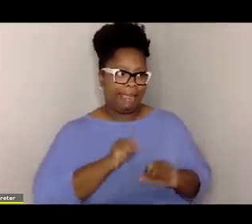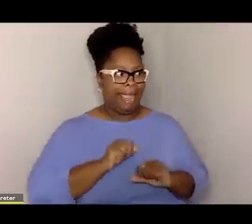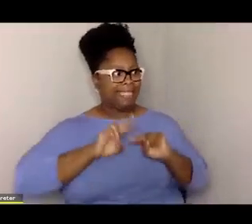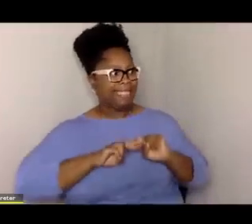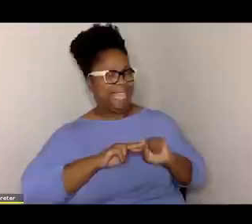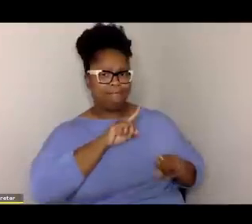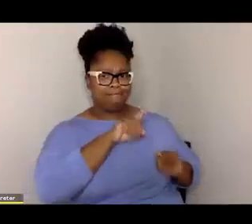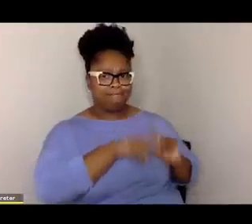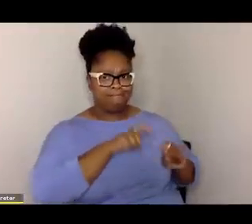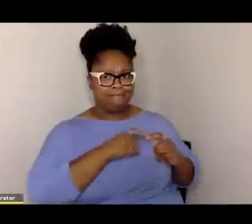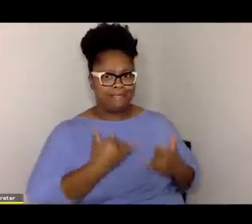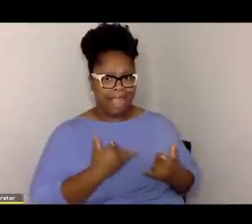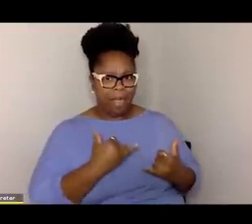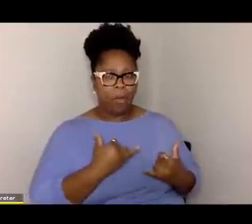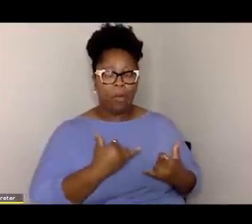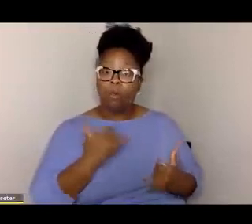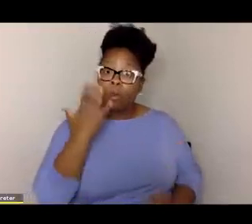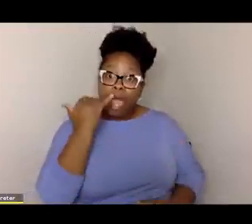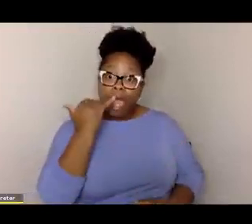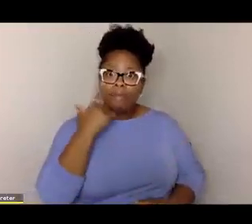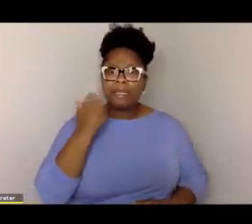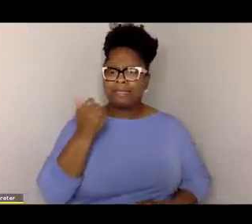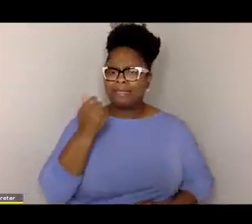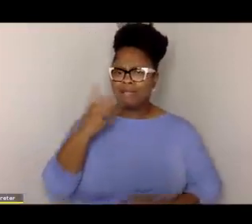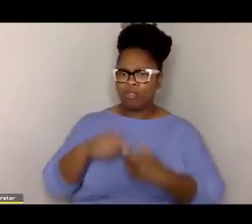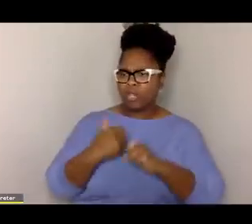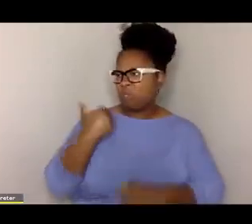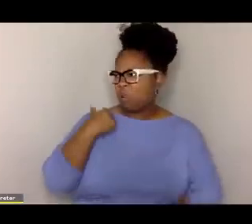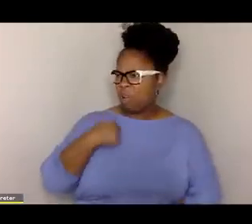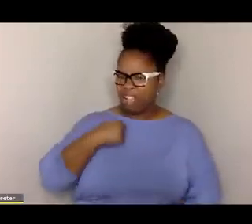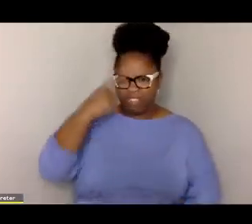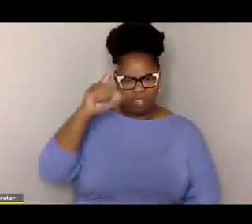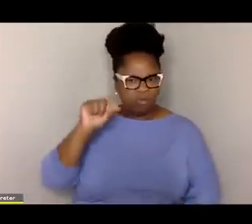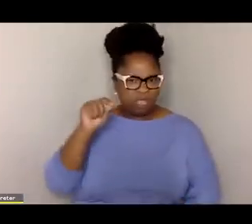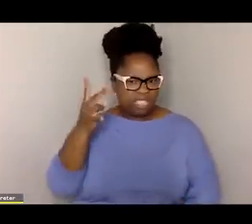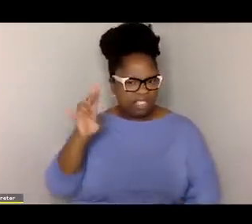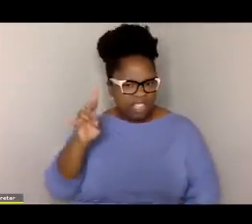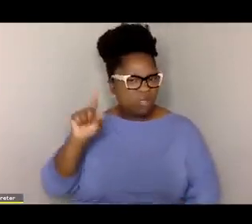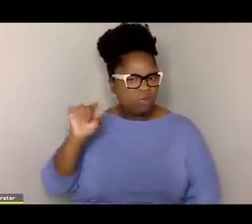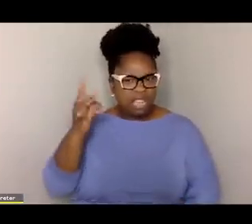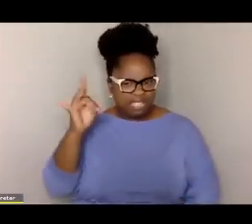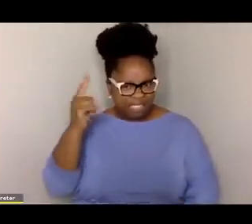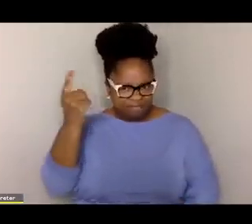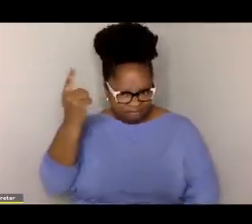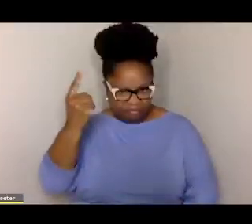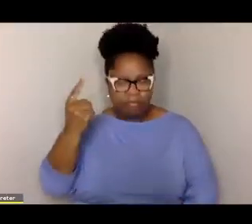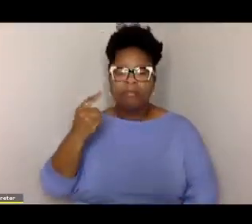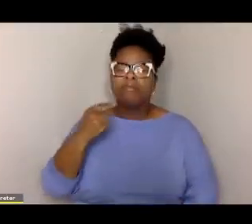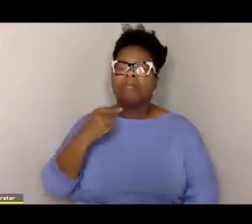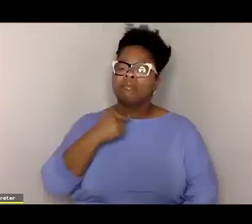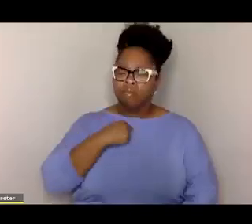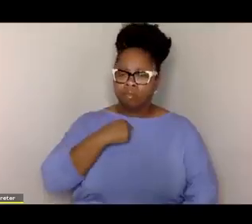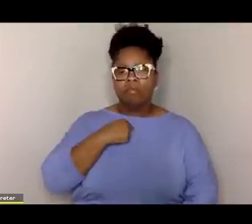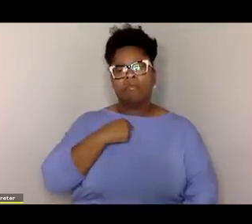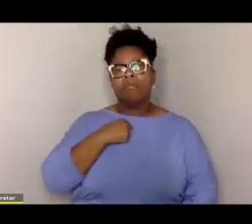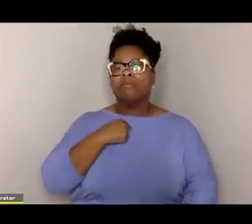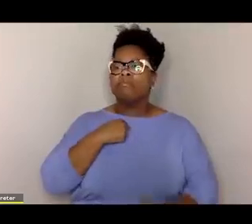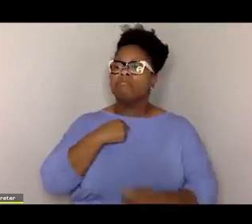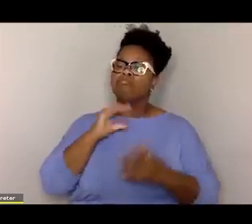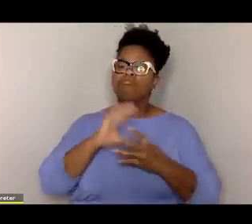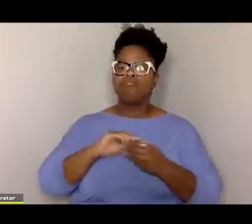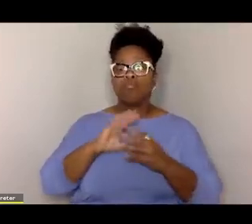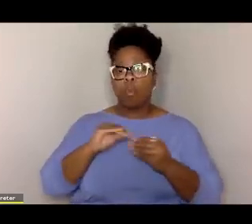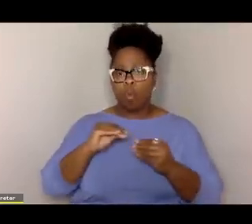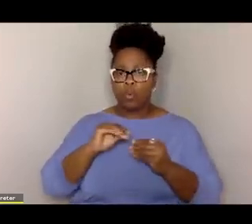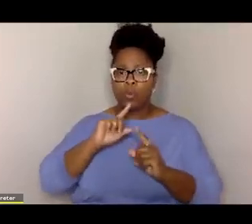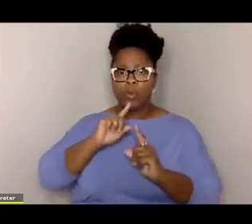get to sit and ask questions about is because several years ago, I think it was 2017 or 18, I